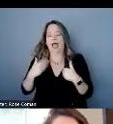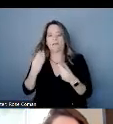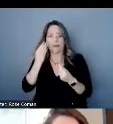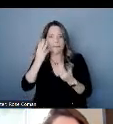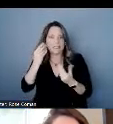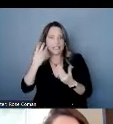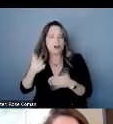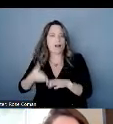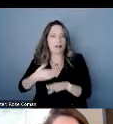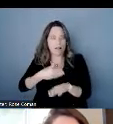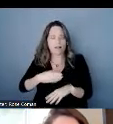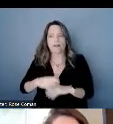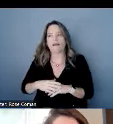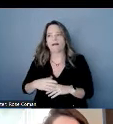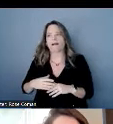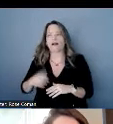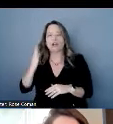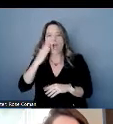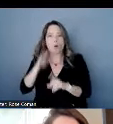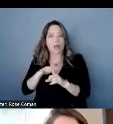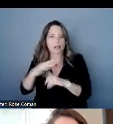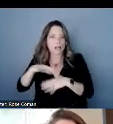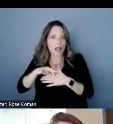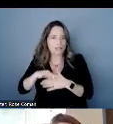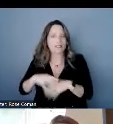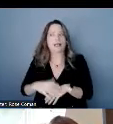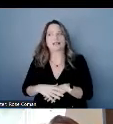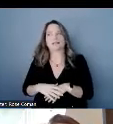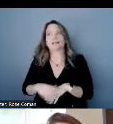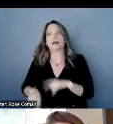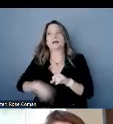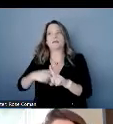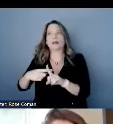and then also how asr processes voices